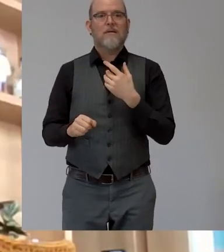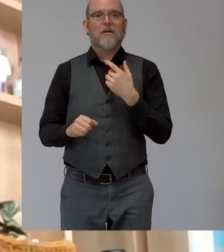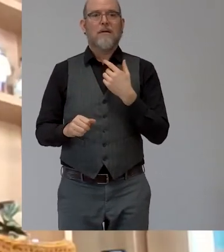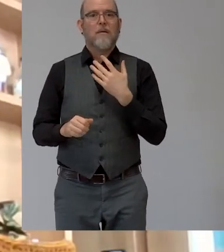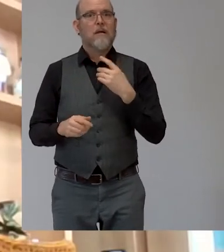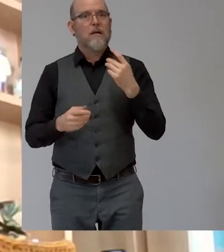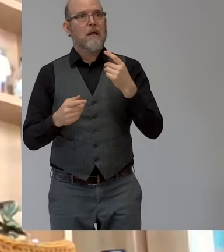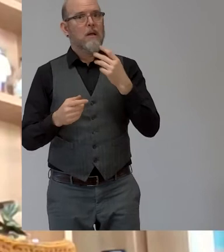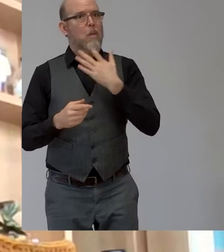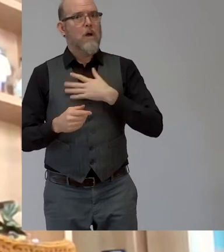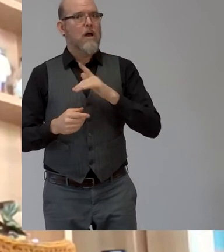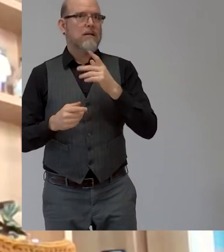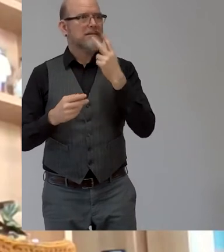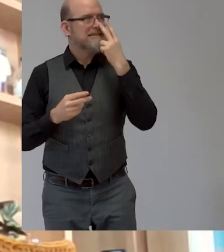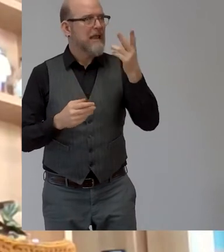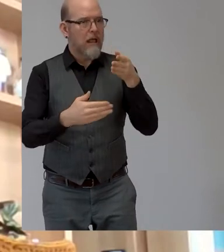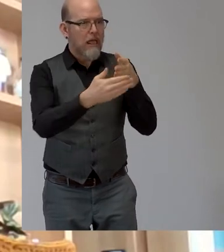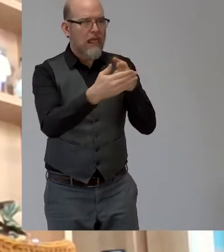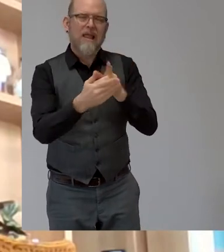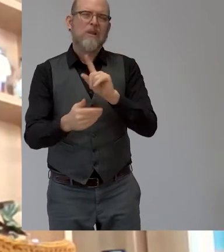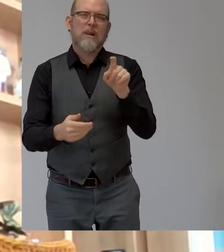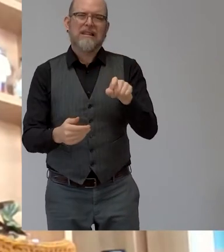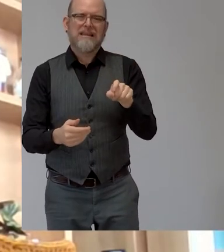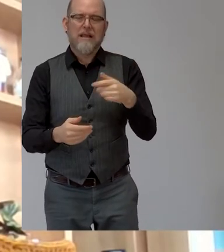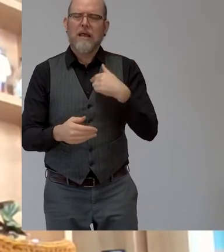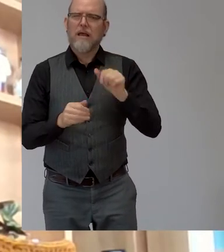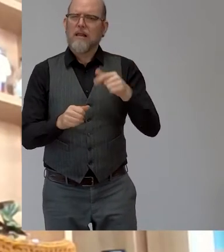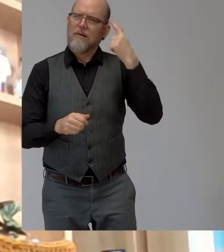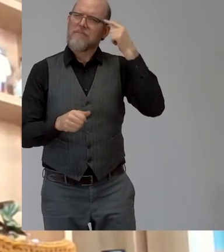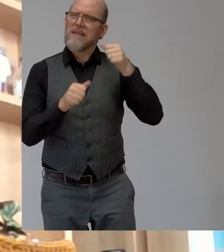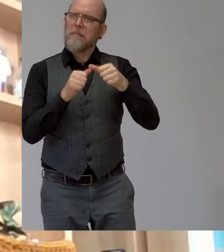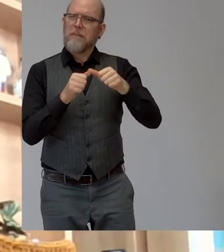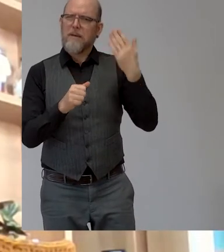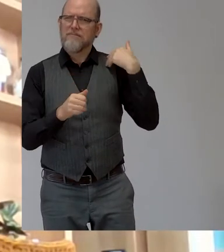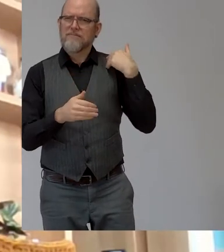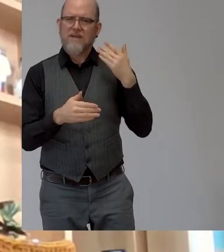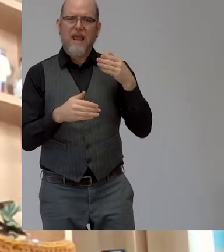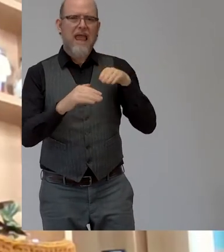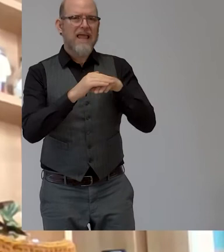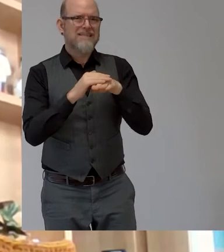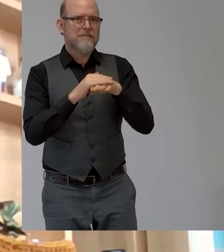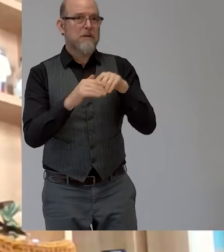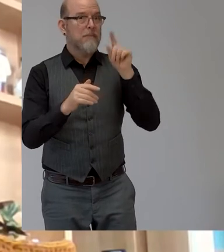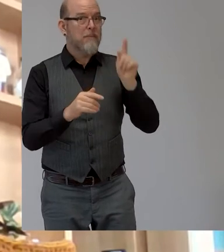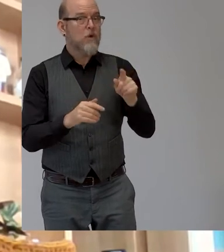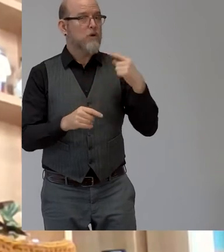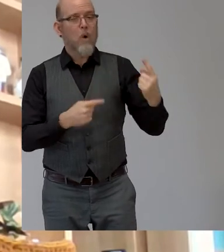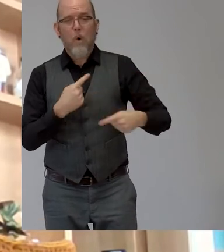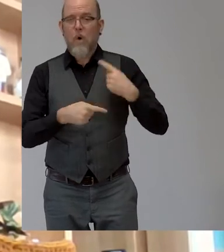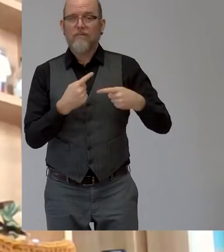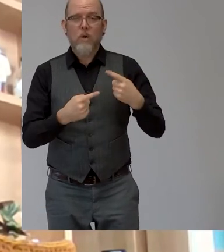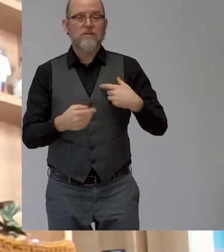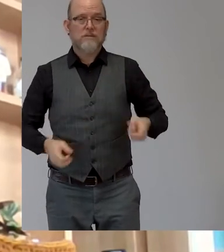we must remember that accessibility is a continuum an employer might have an accessible parking and entrance a hallway free of